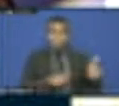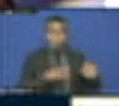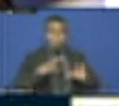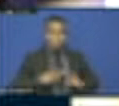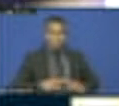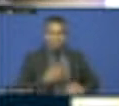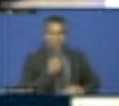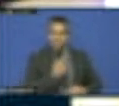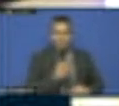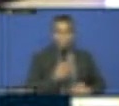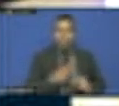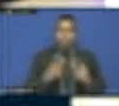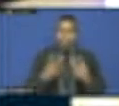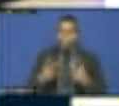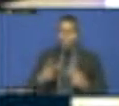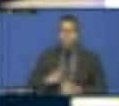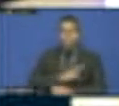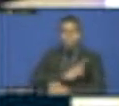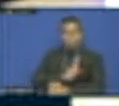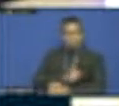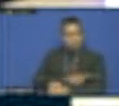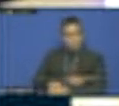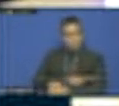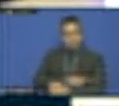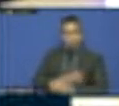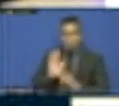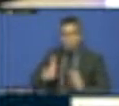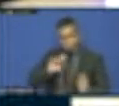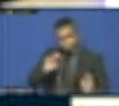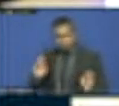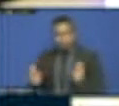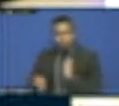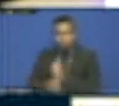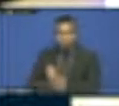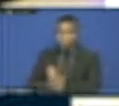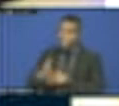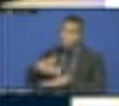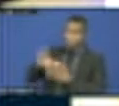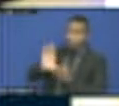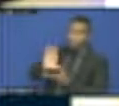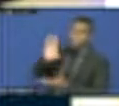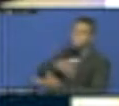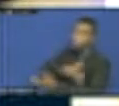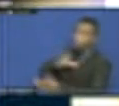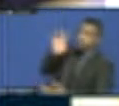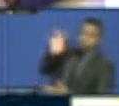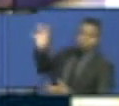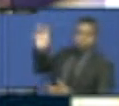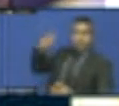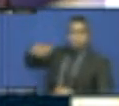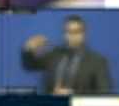many. We just saw a landmark legislation in Nigeria, one week ago, giving